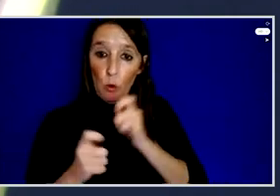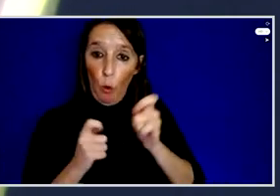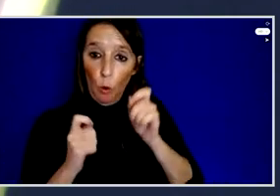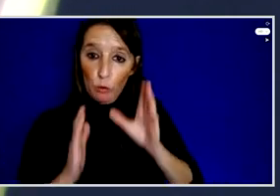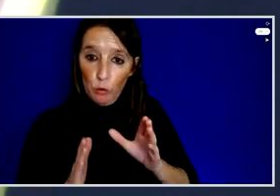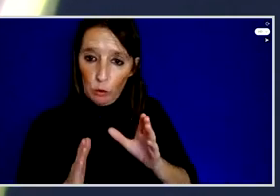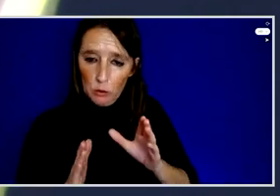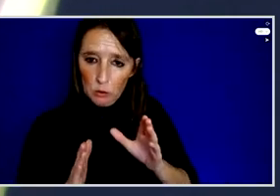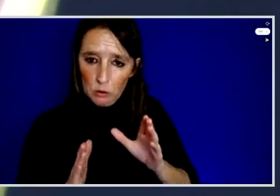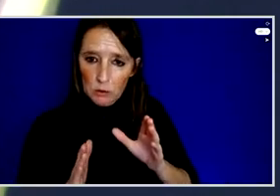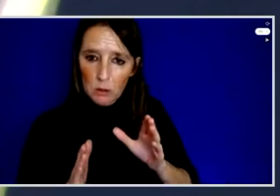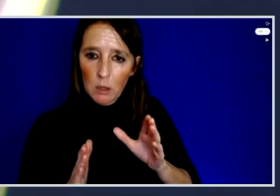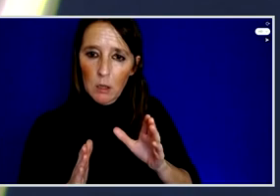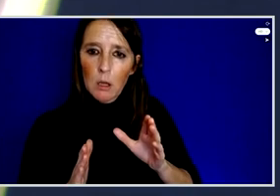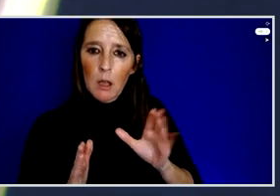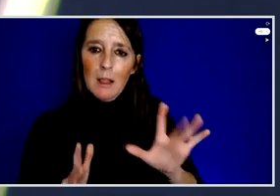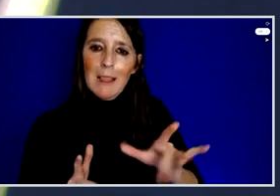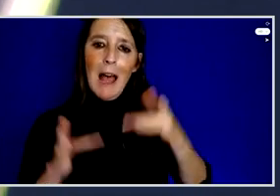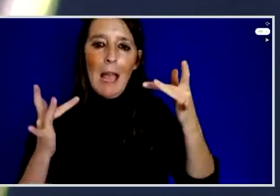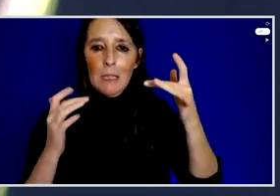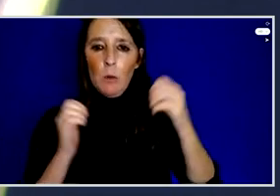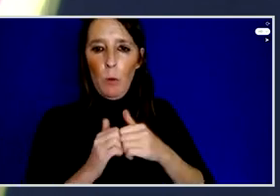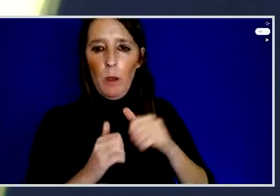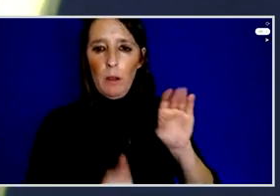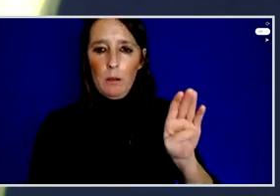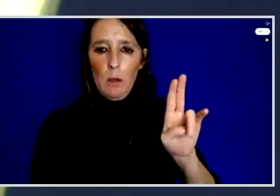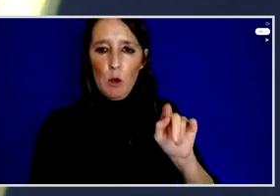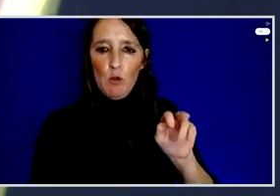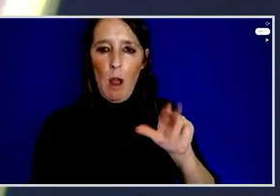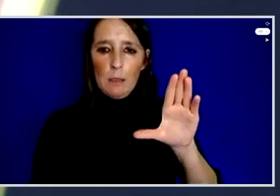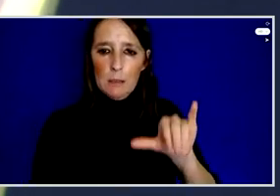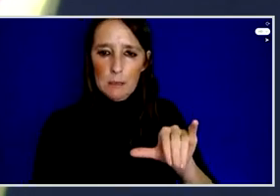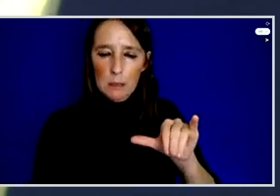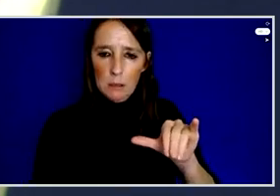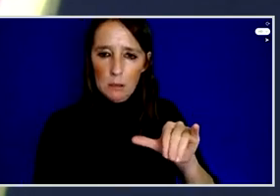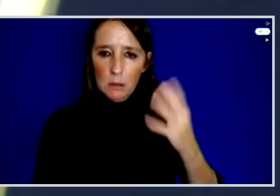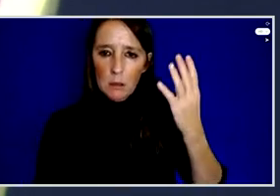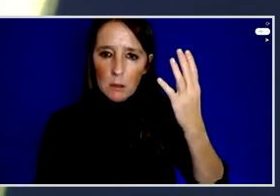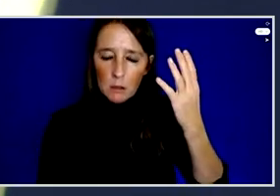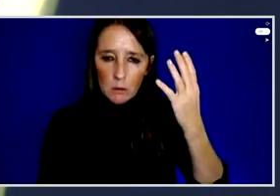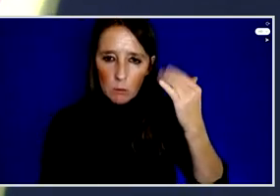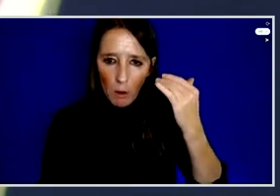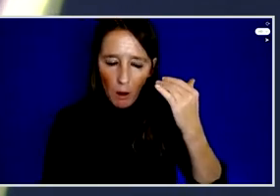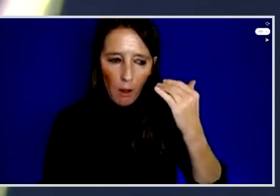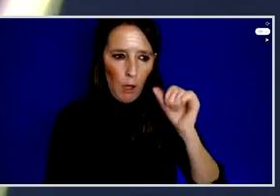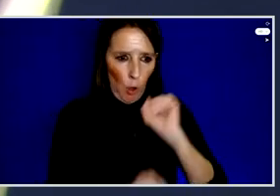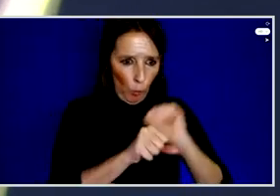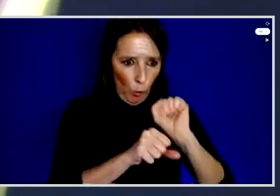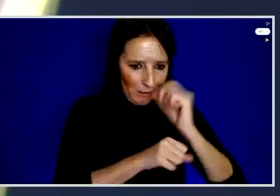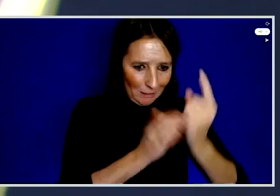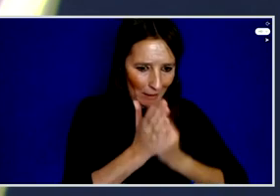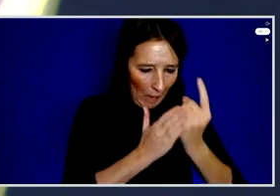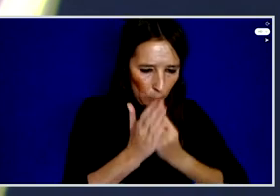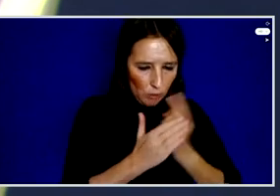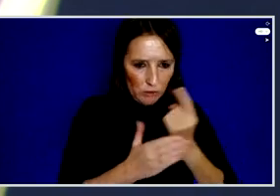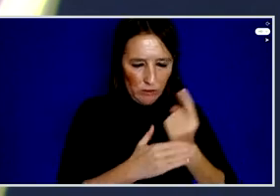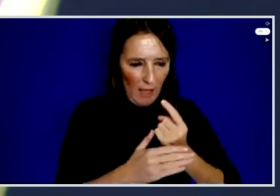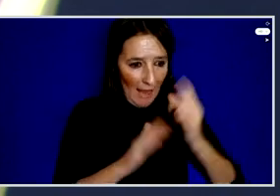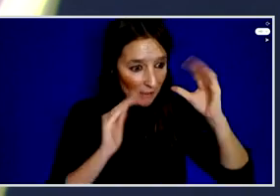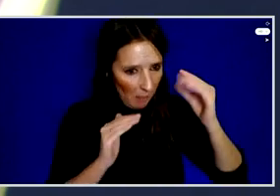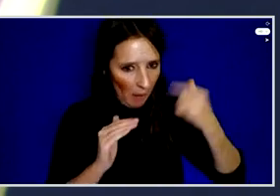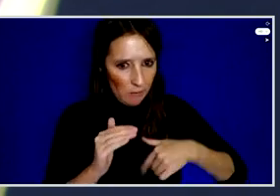their bureaucracy because also like part of working hours is like writing project proposals and stuff so it's kind of I think